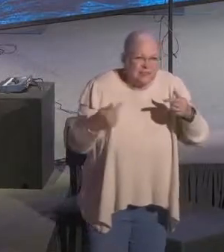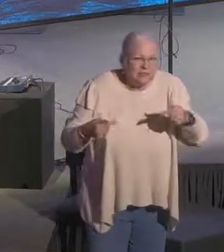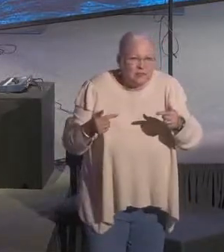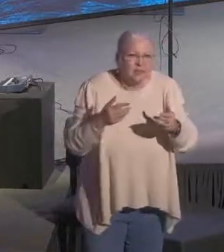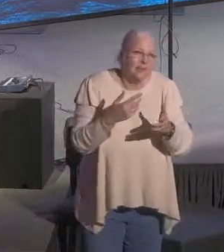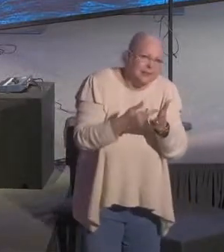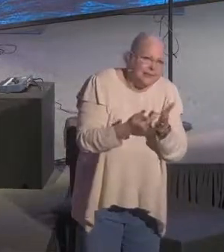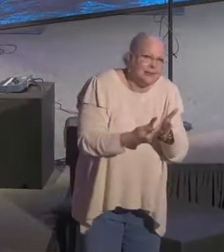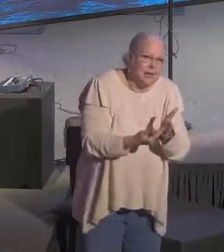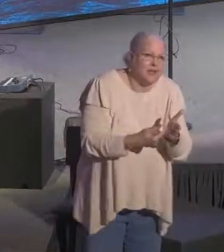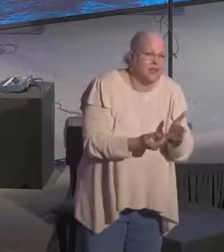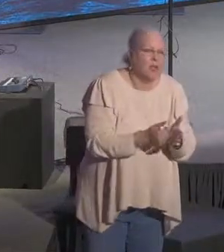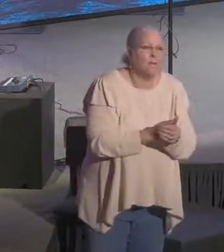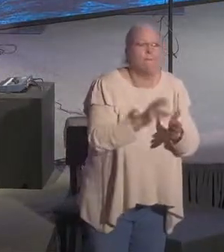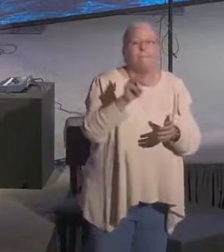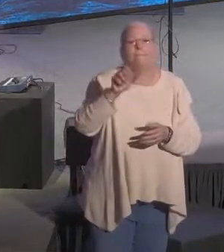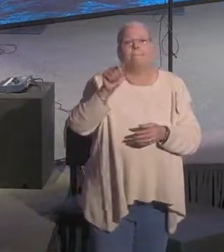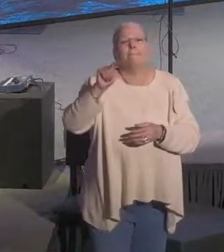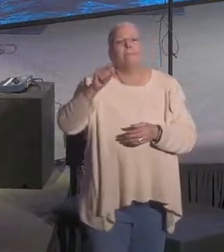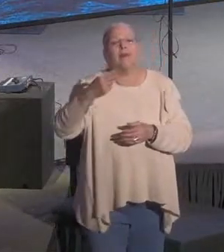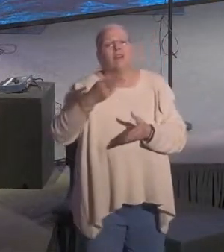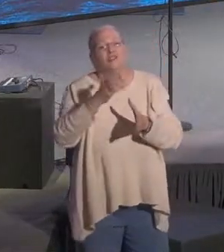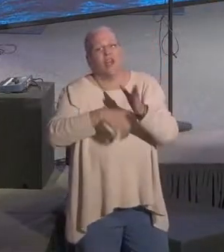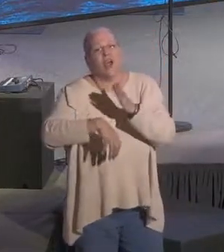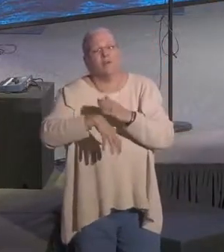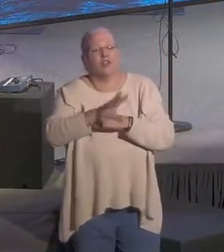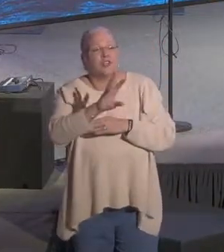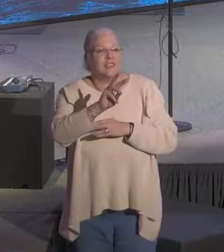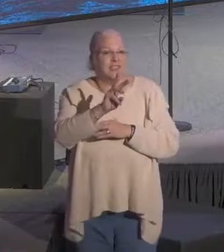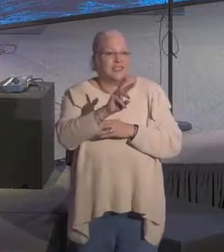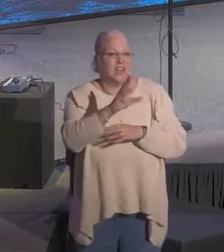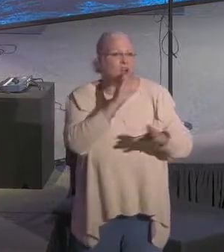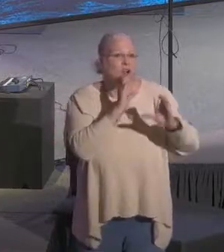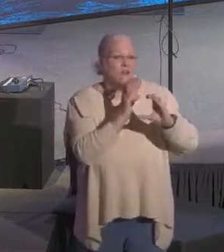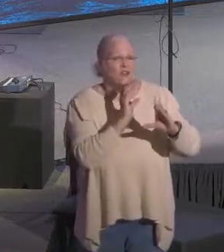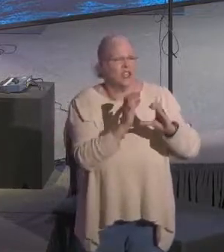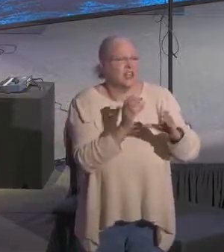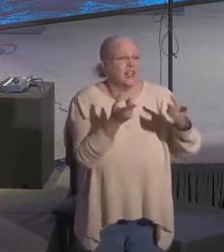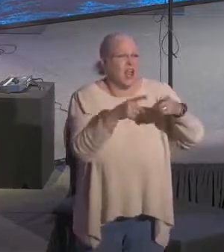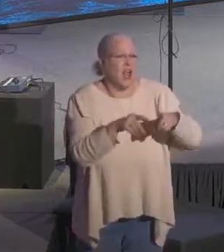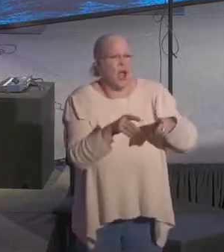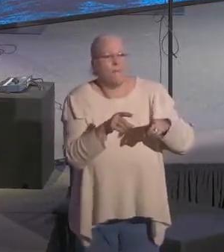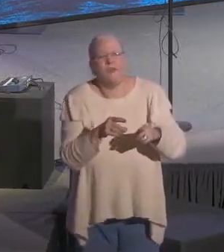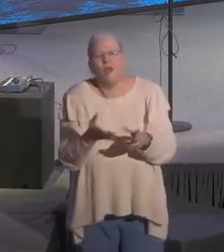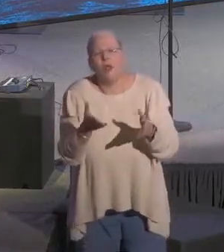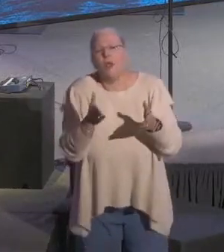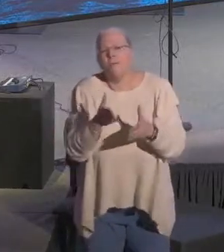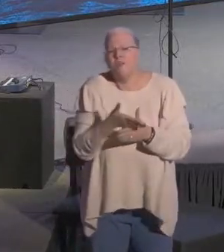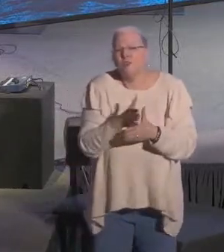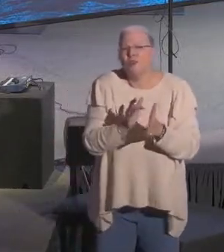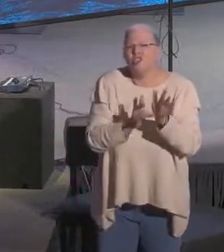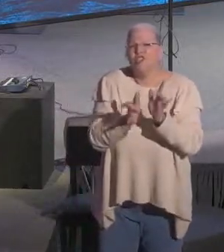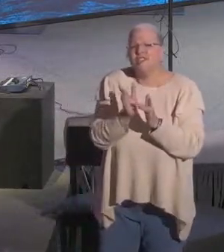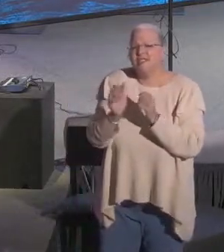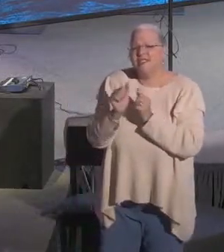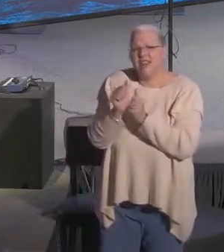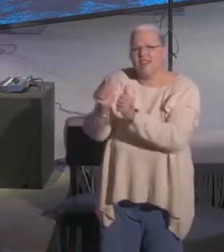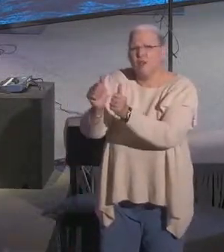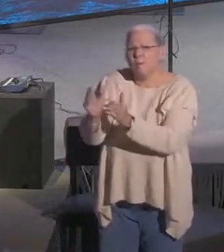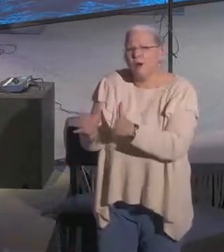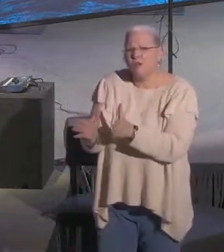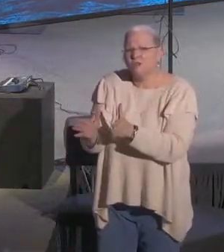First of all, we're going to be in Matthew 16, a conversation that took place between Jesus and his apostles where Jesus begins to talk